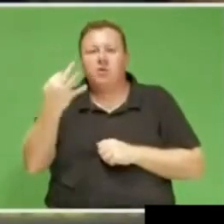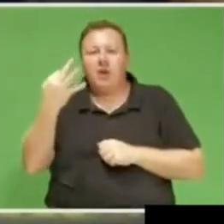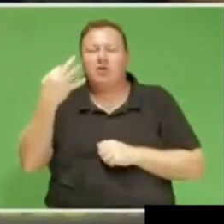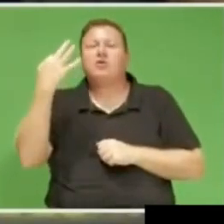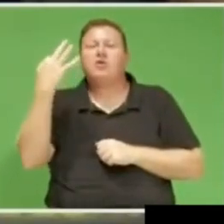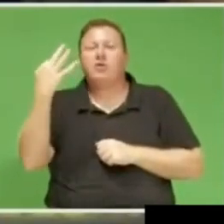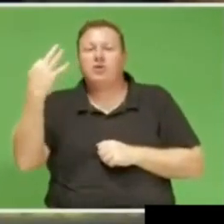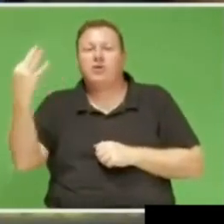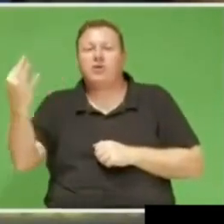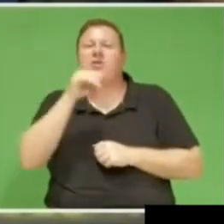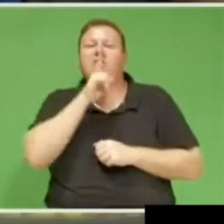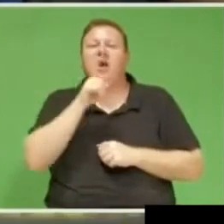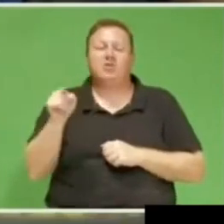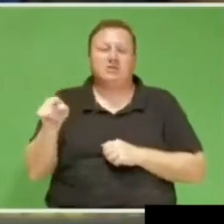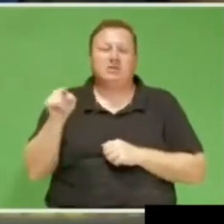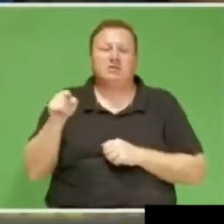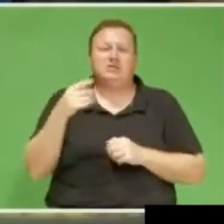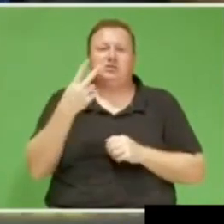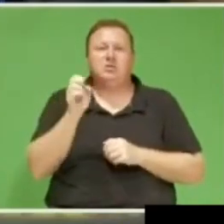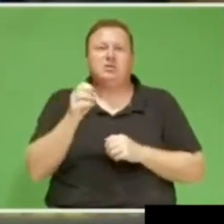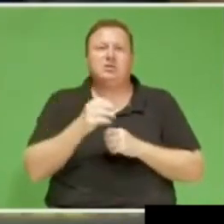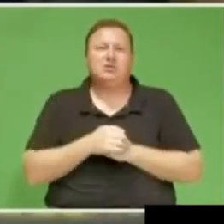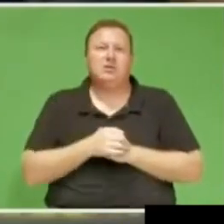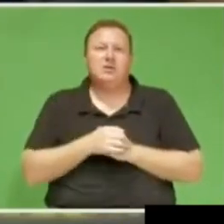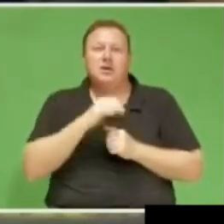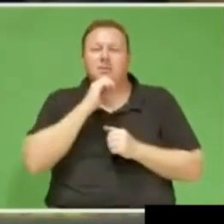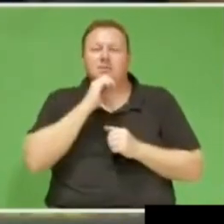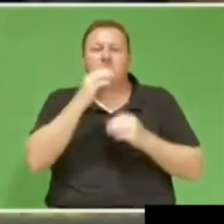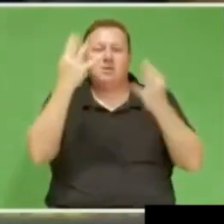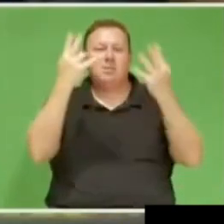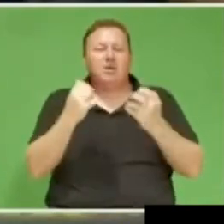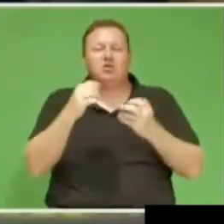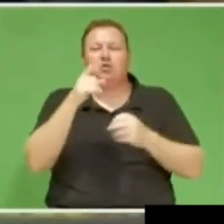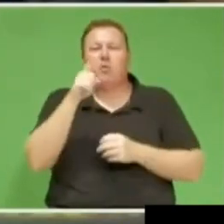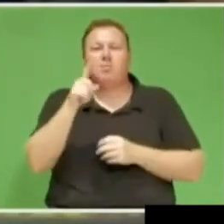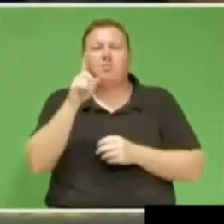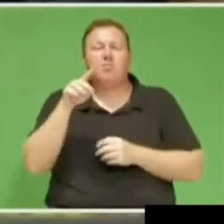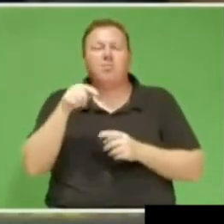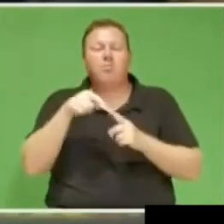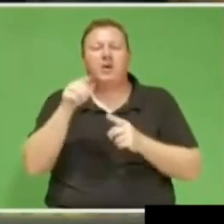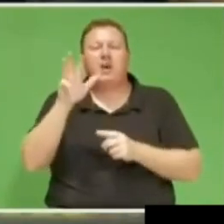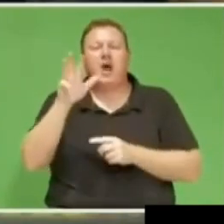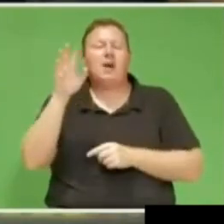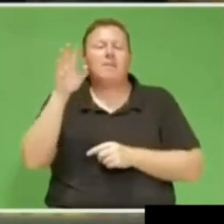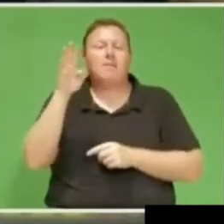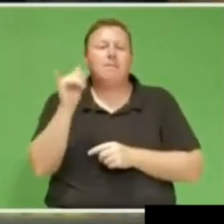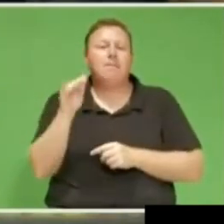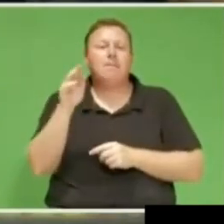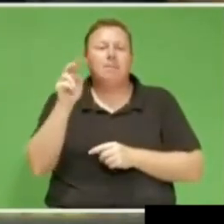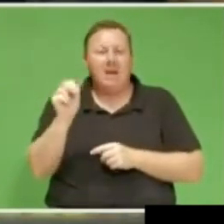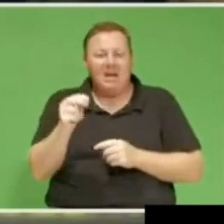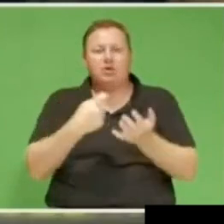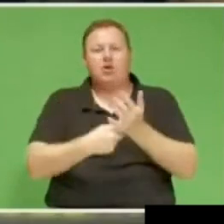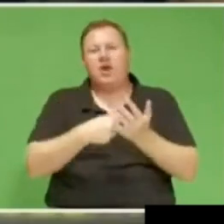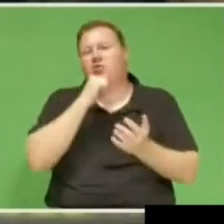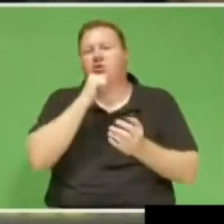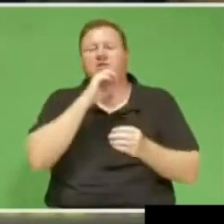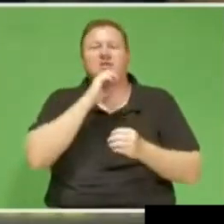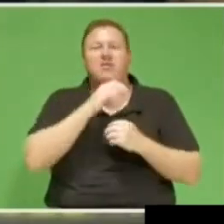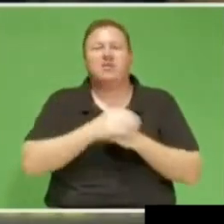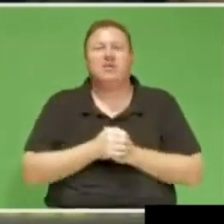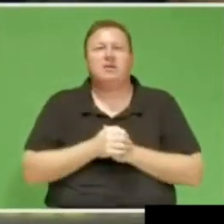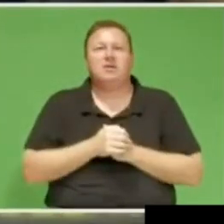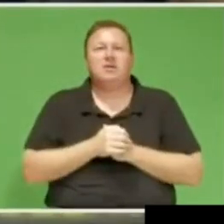in a budget shortfall of 1.9 billion in the tivet sector in 2021 more than 140